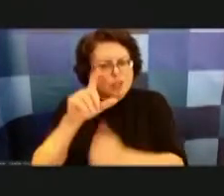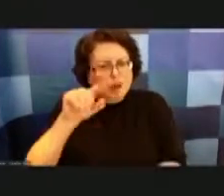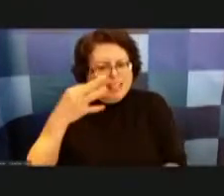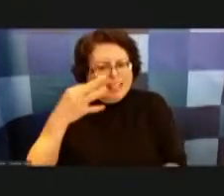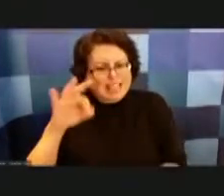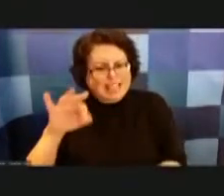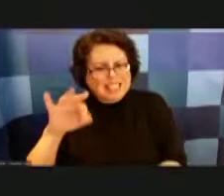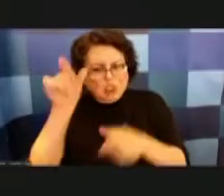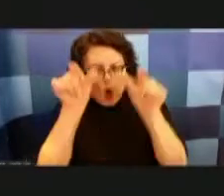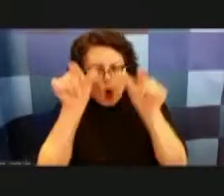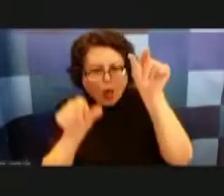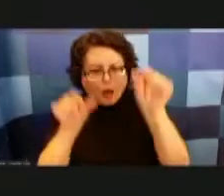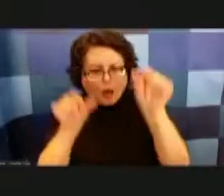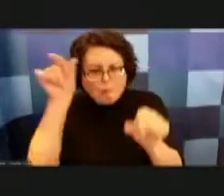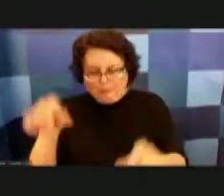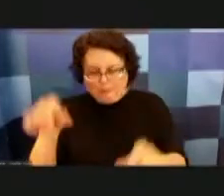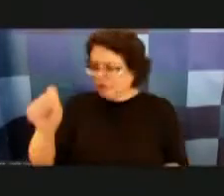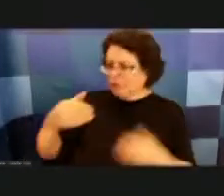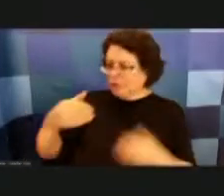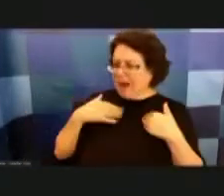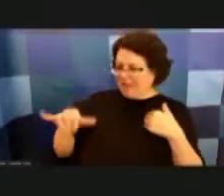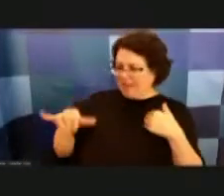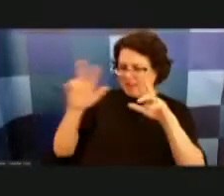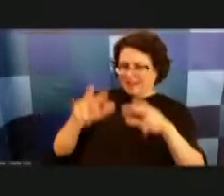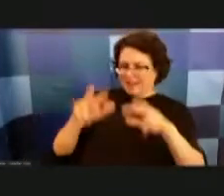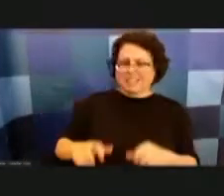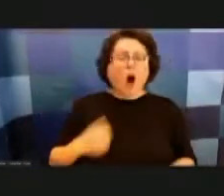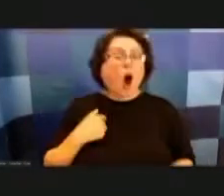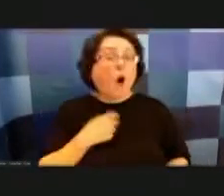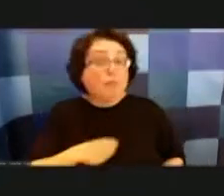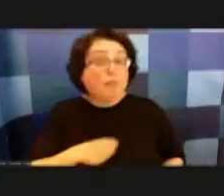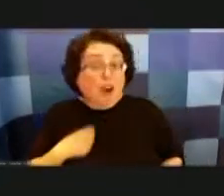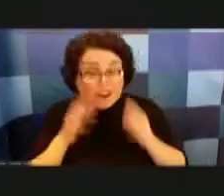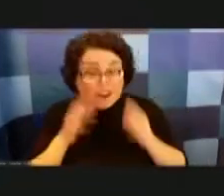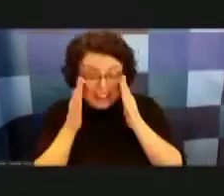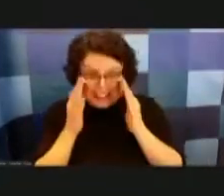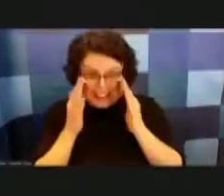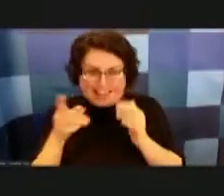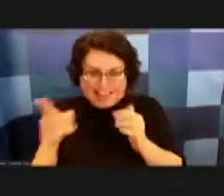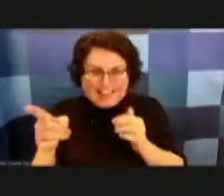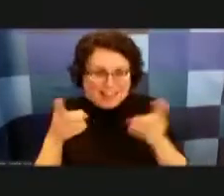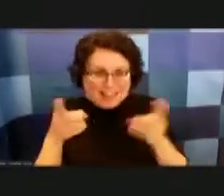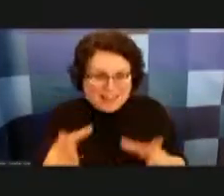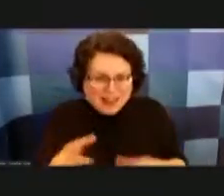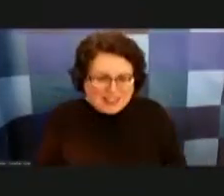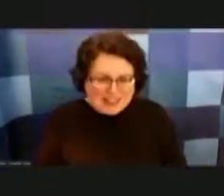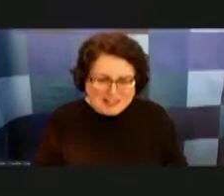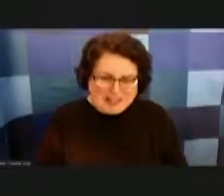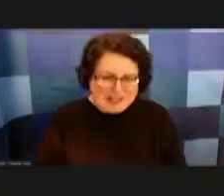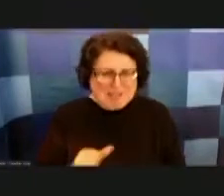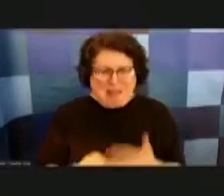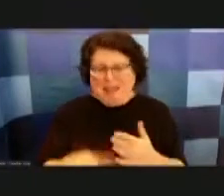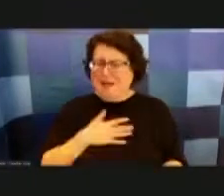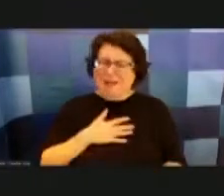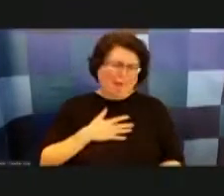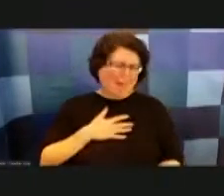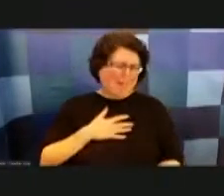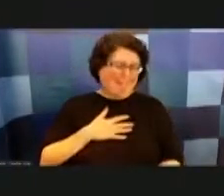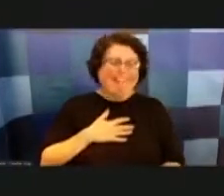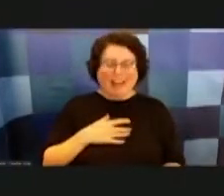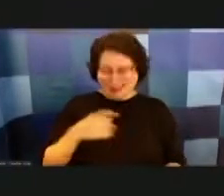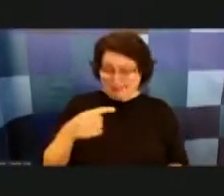okay did do oh i'm sorry this is the director's uh page i did do it in our uh our budget